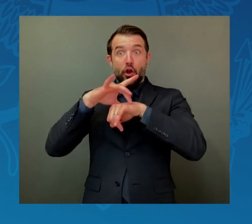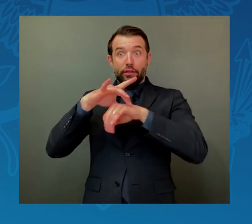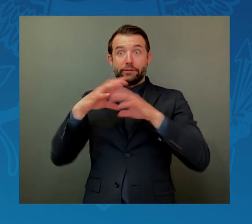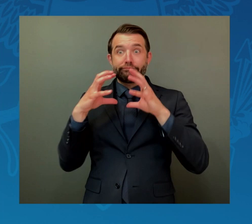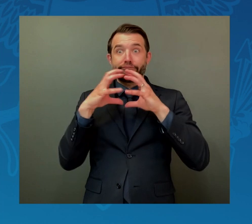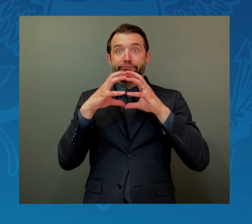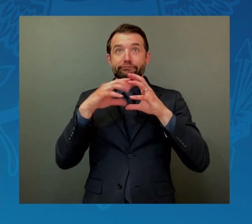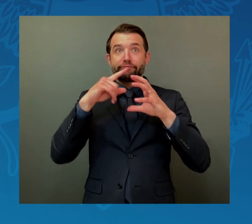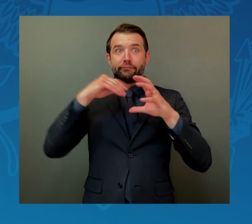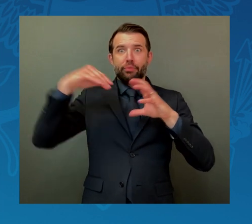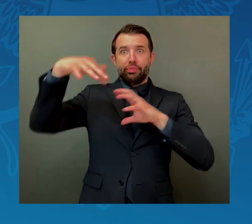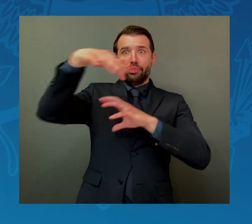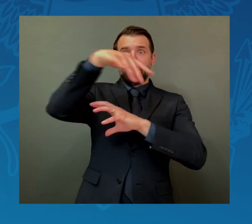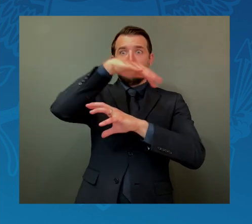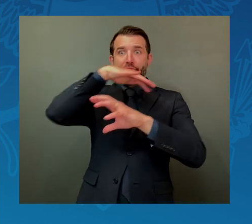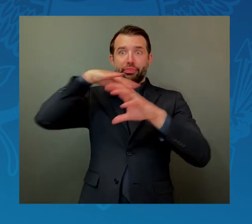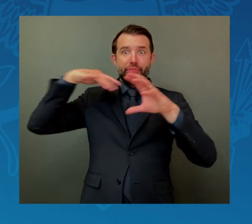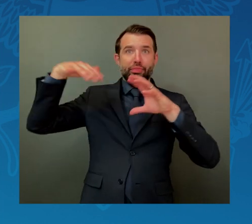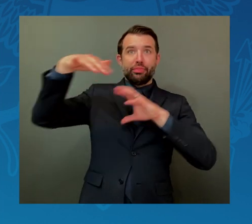if not decades.